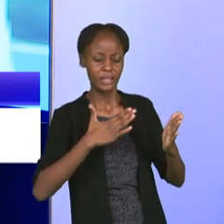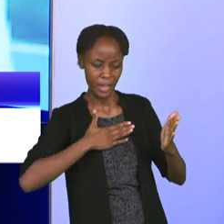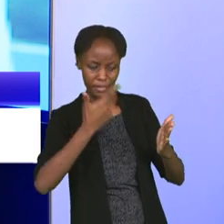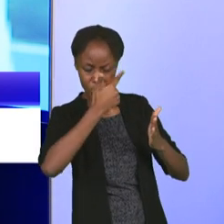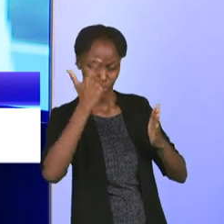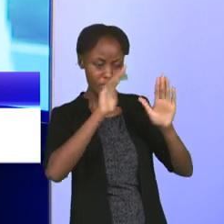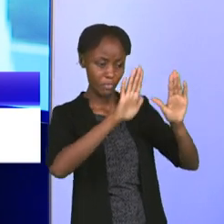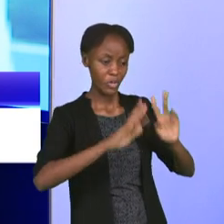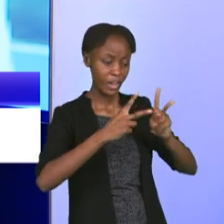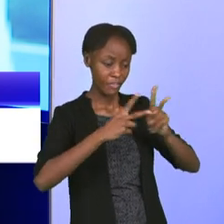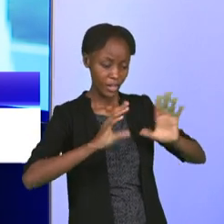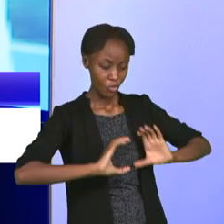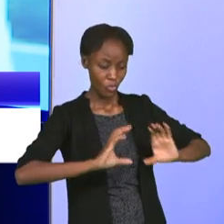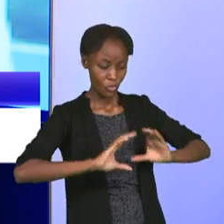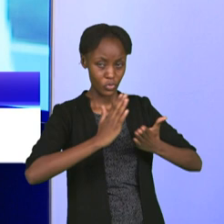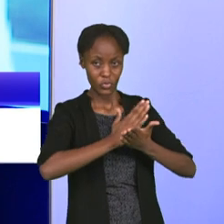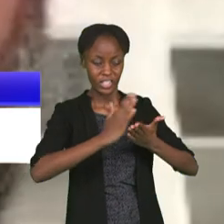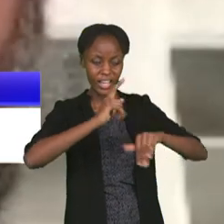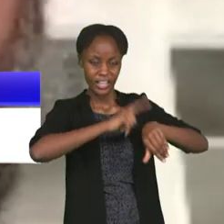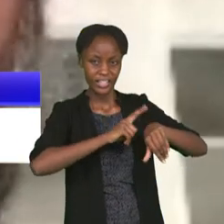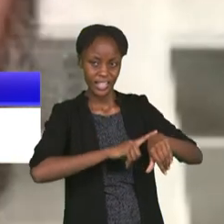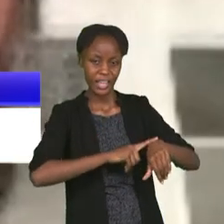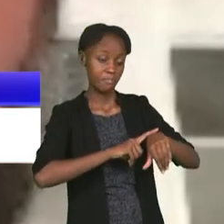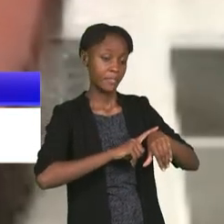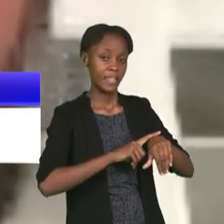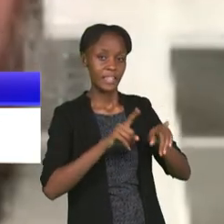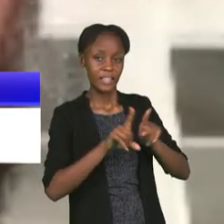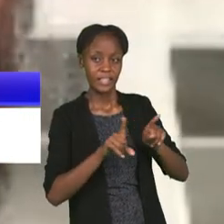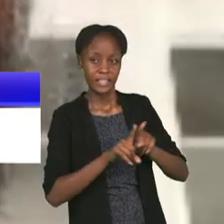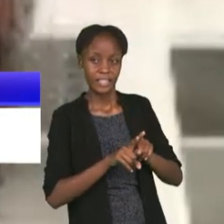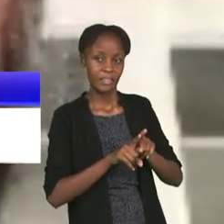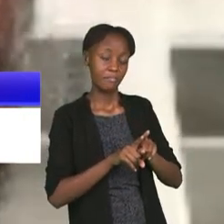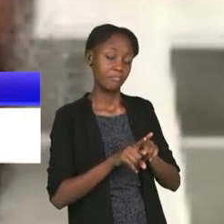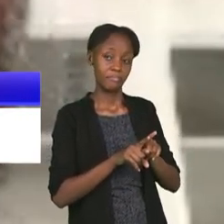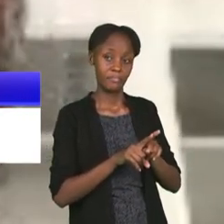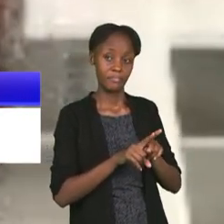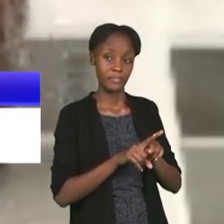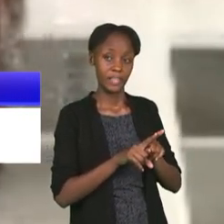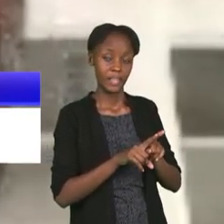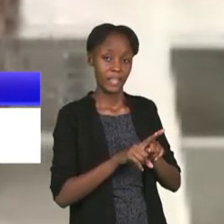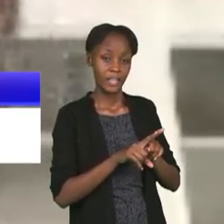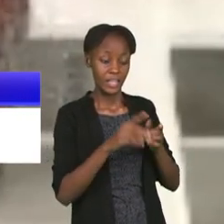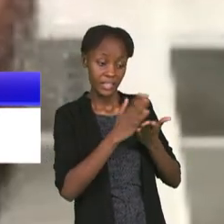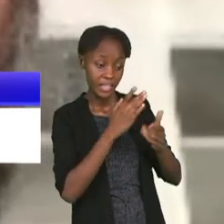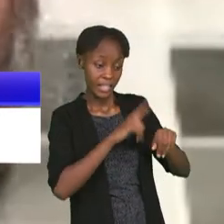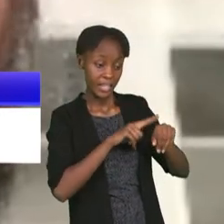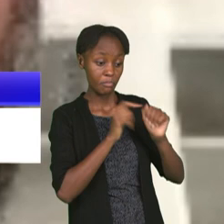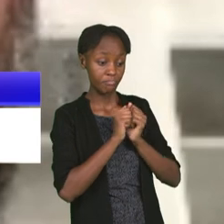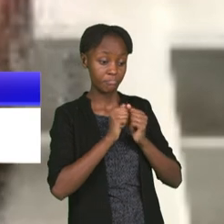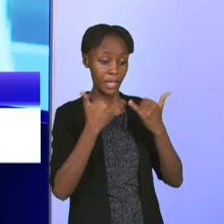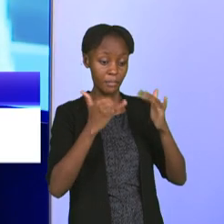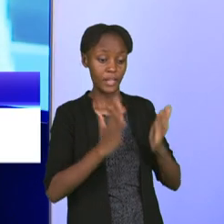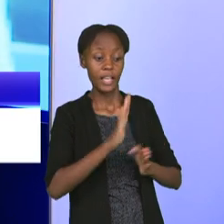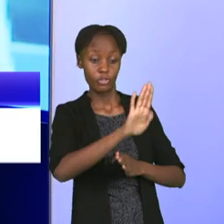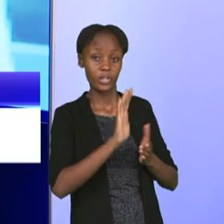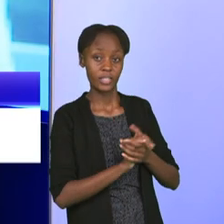to share some moments and to exchange tactically with your players, you